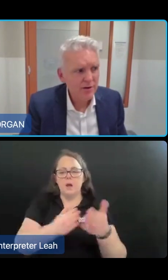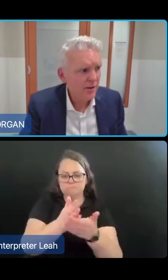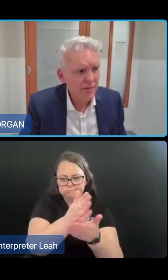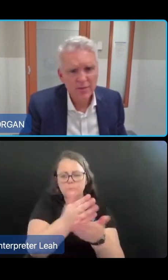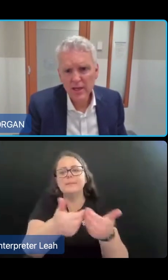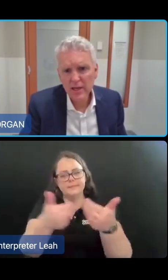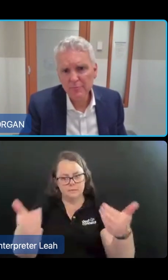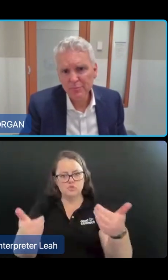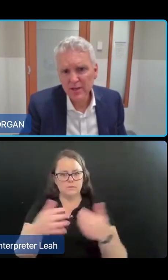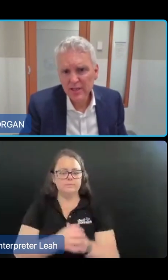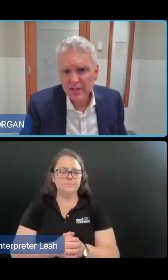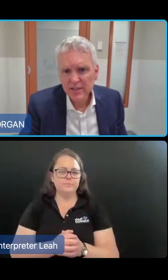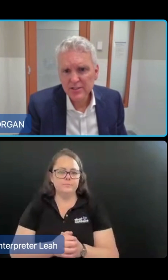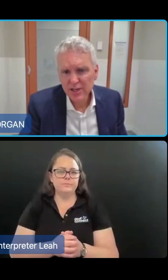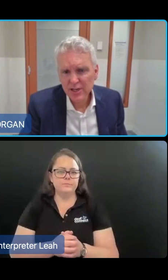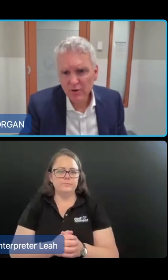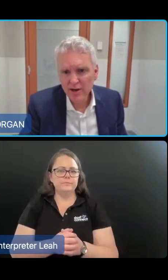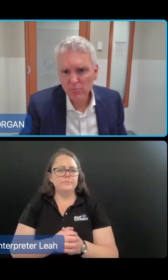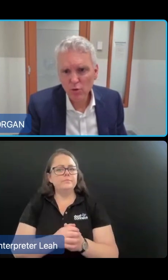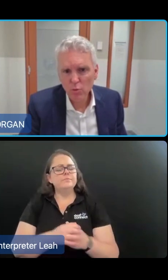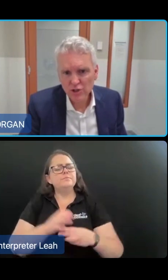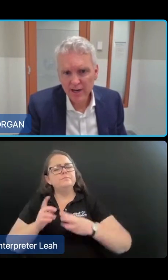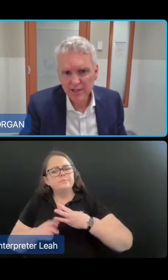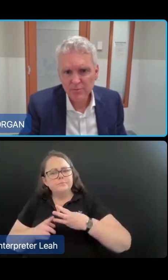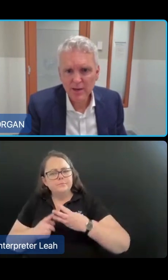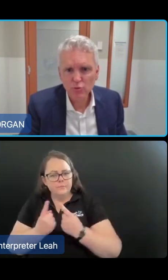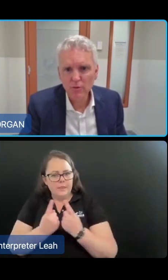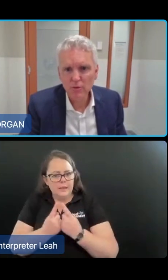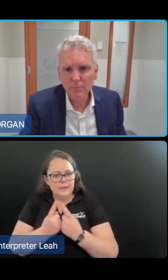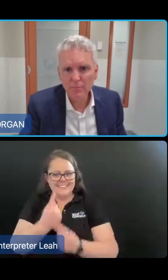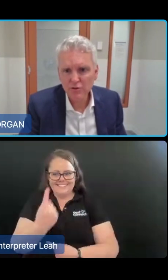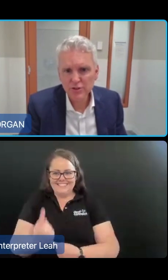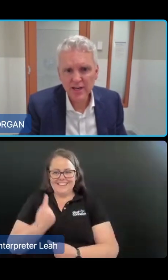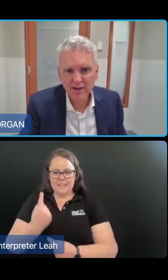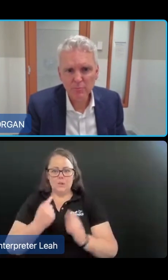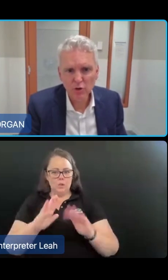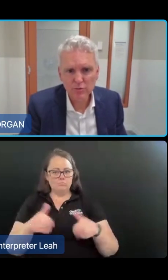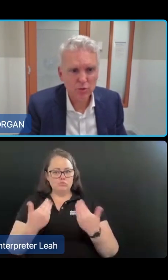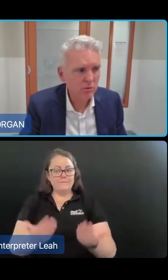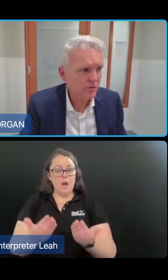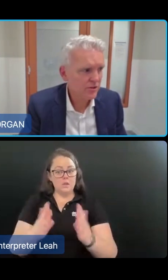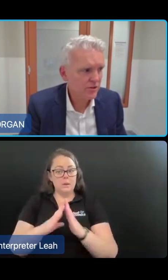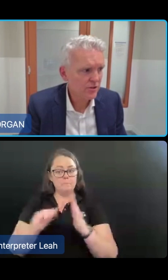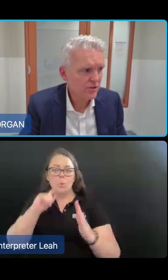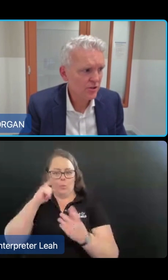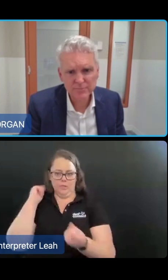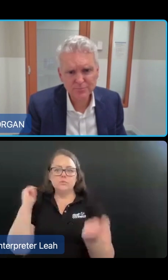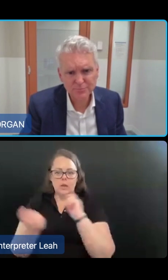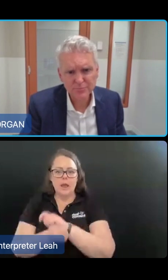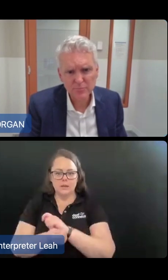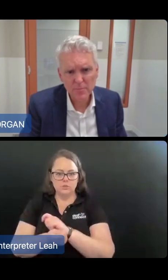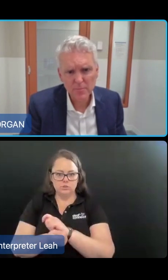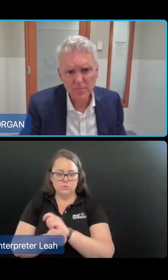Third, the single provider model will change and people will be able to choose to have multiple service providers.